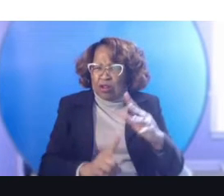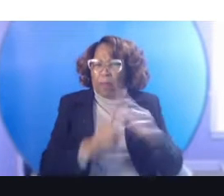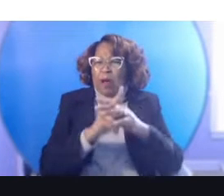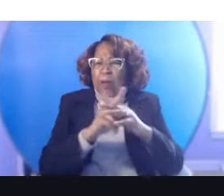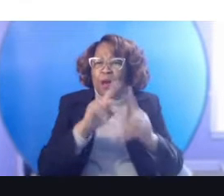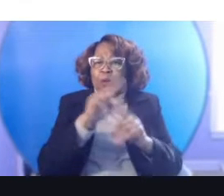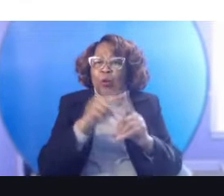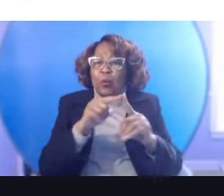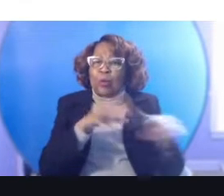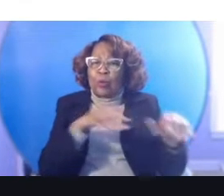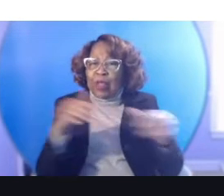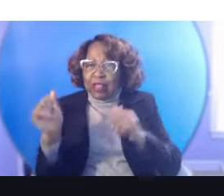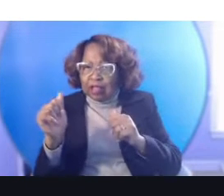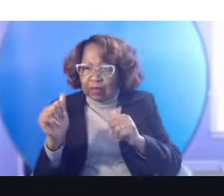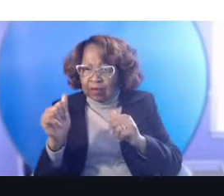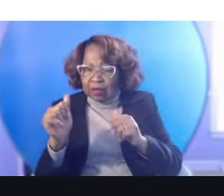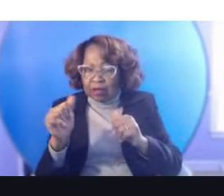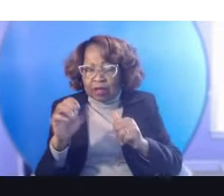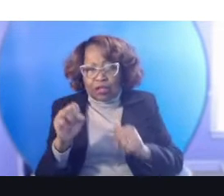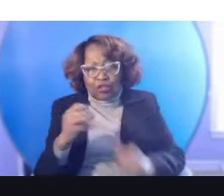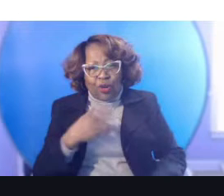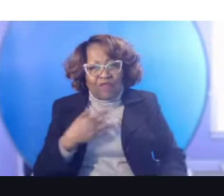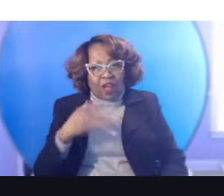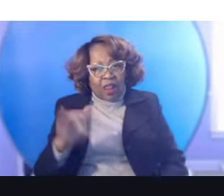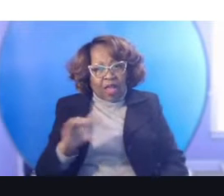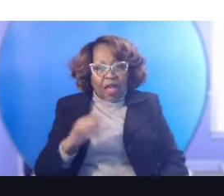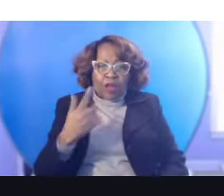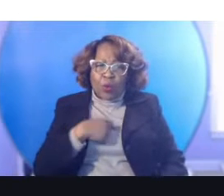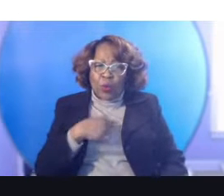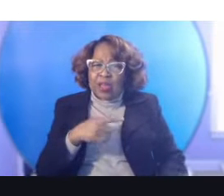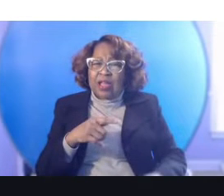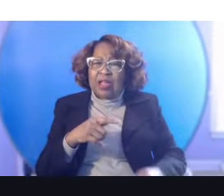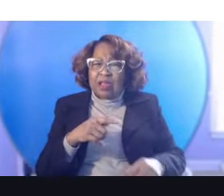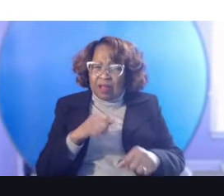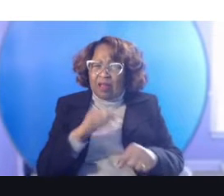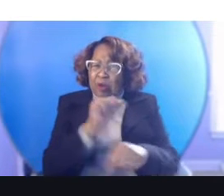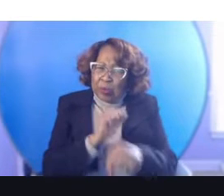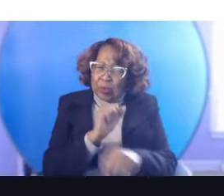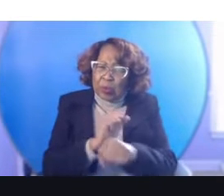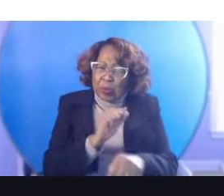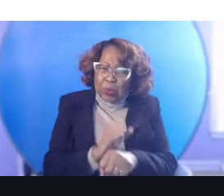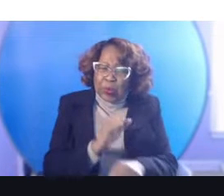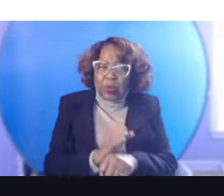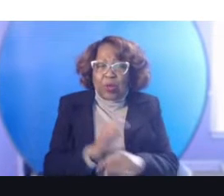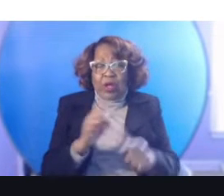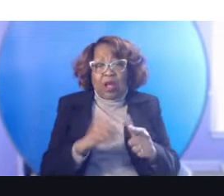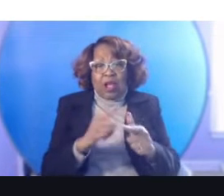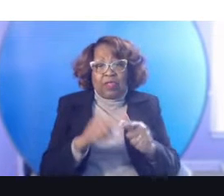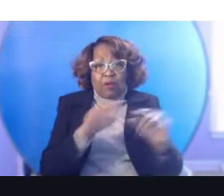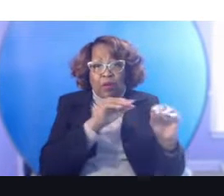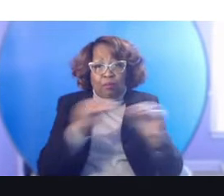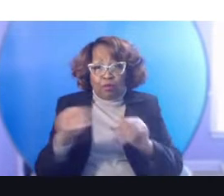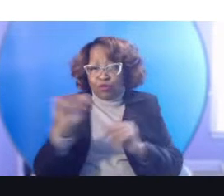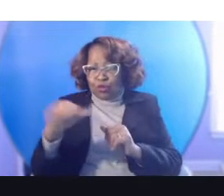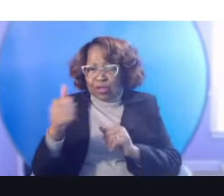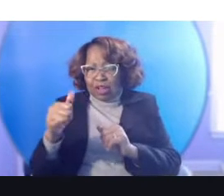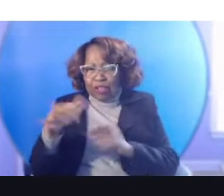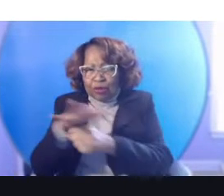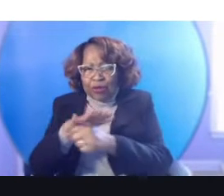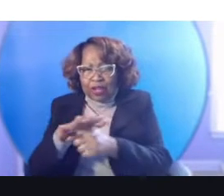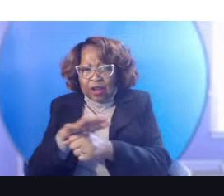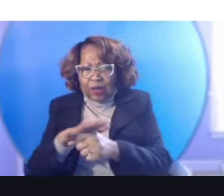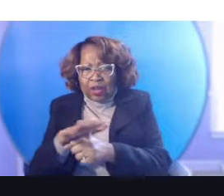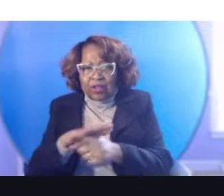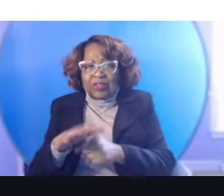felt like we had put in a ton of work to only move in to another neighborhood. Uh, that was lacking the